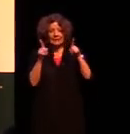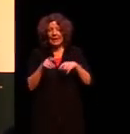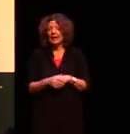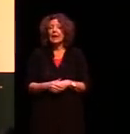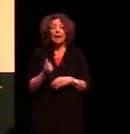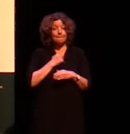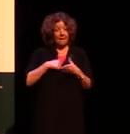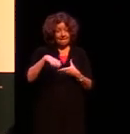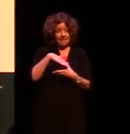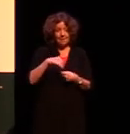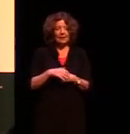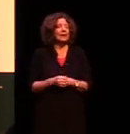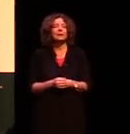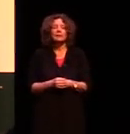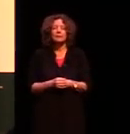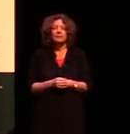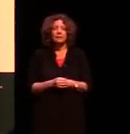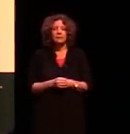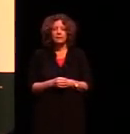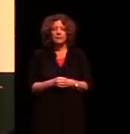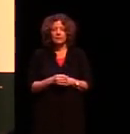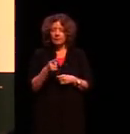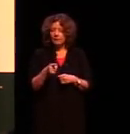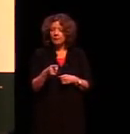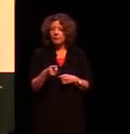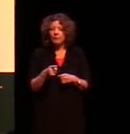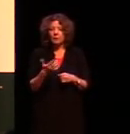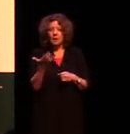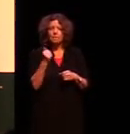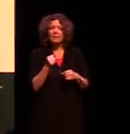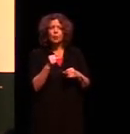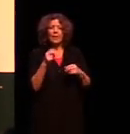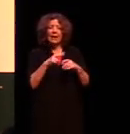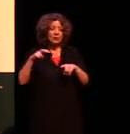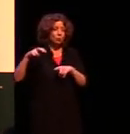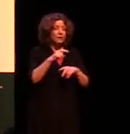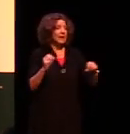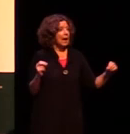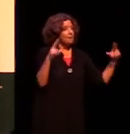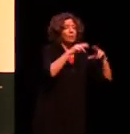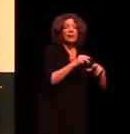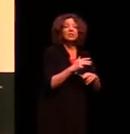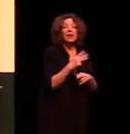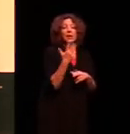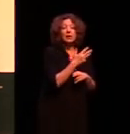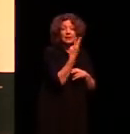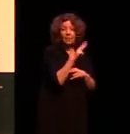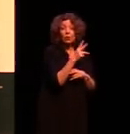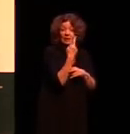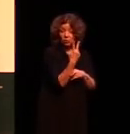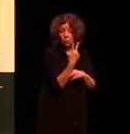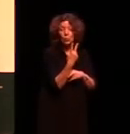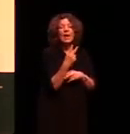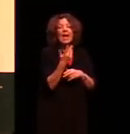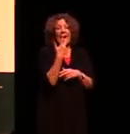Our family marched across the Sydney Arbor Bridge back in 1932. 86 years ago when they opened